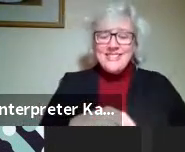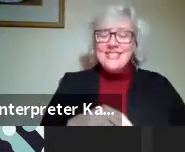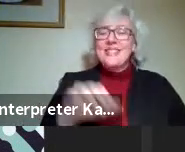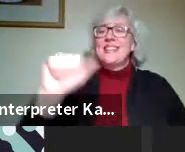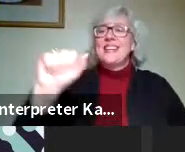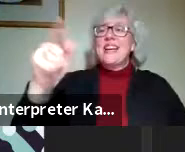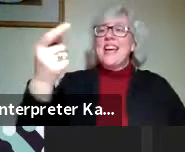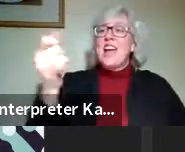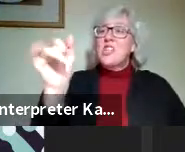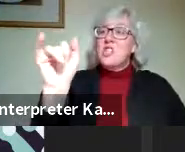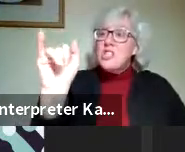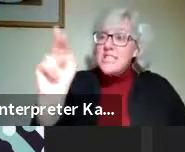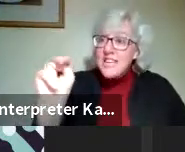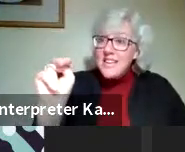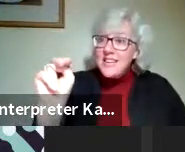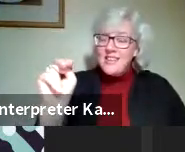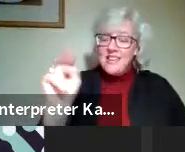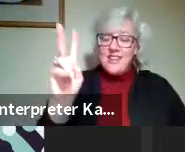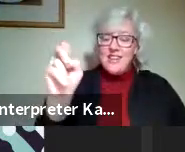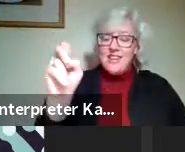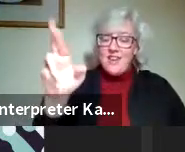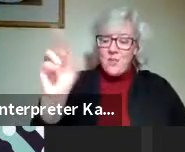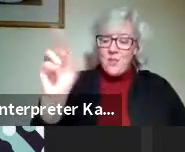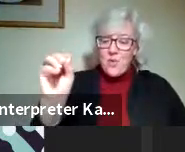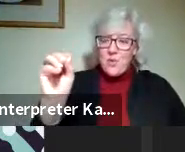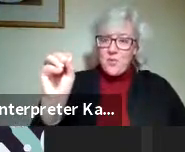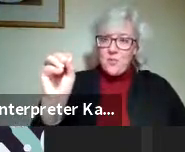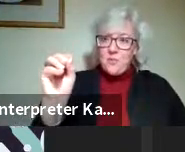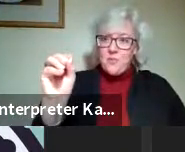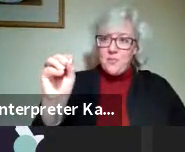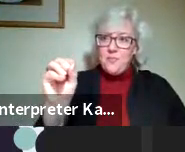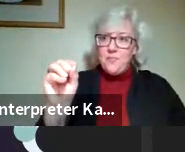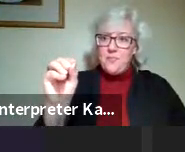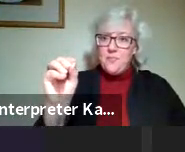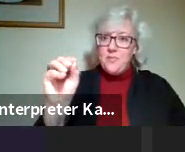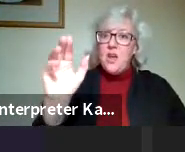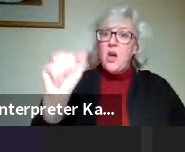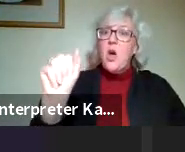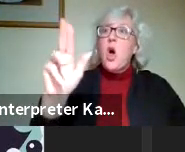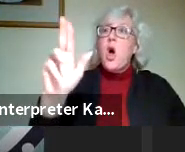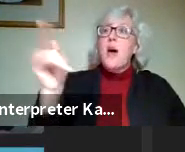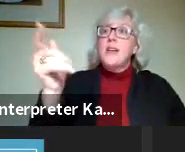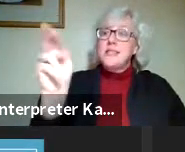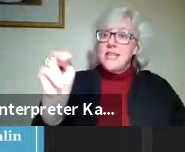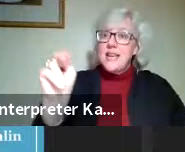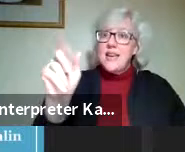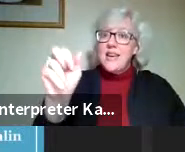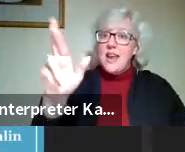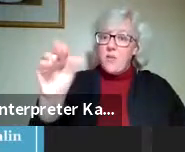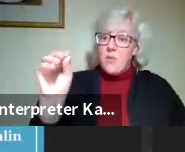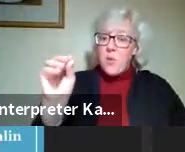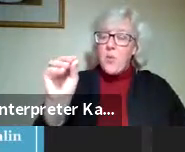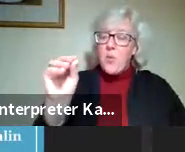Ashton Navarro, Austin Navarro,